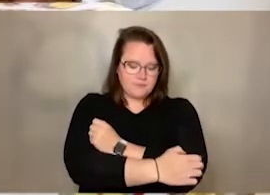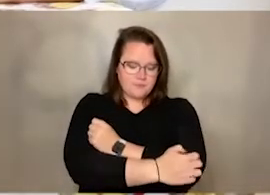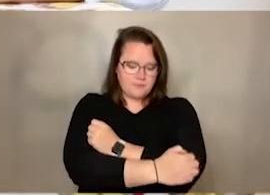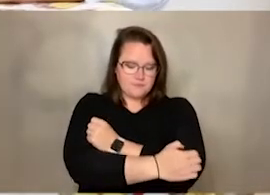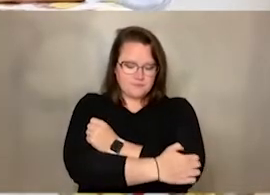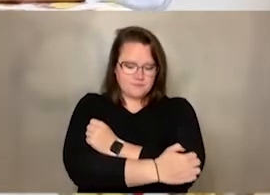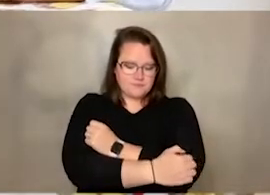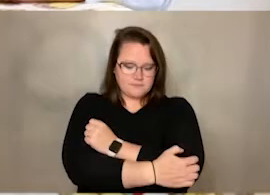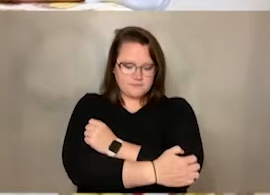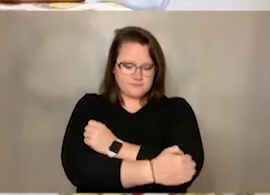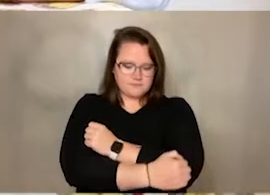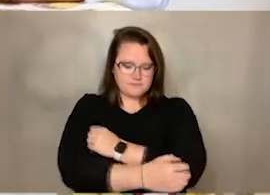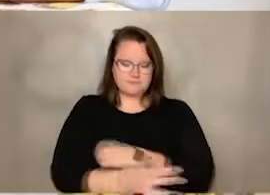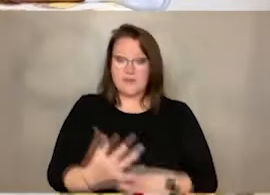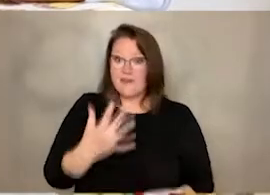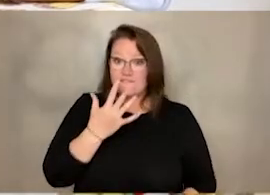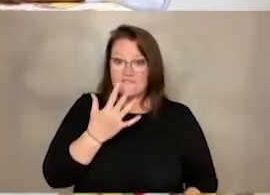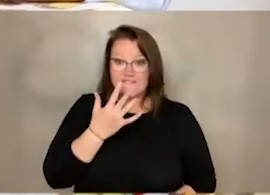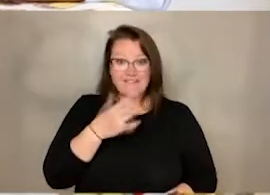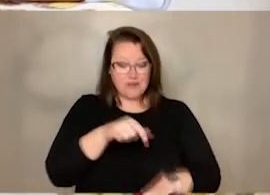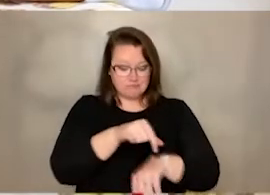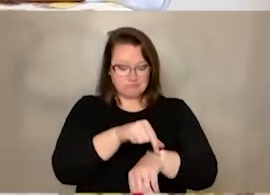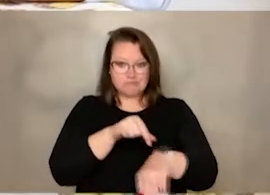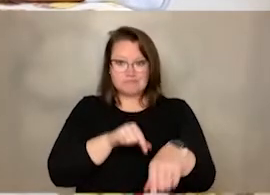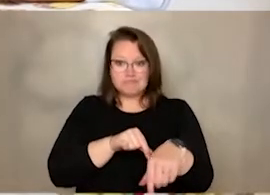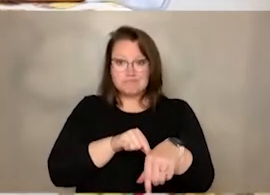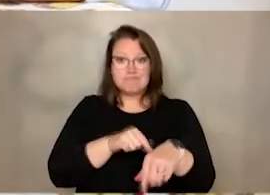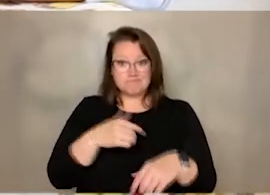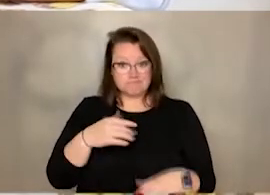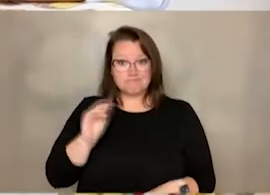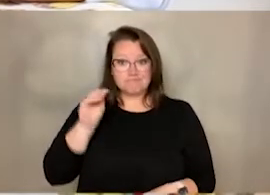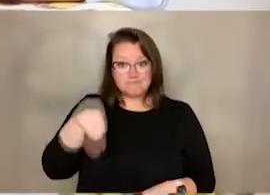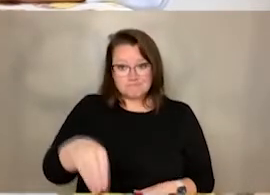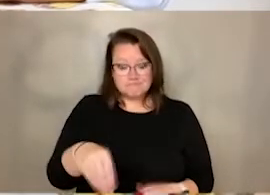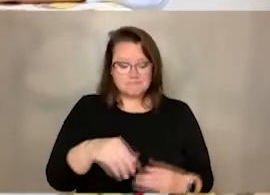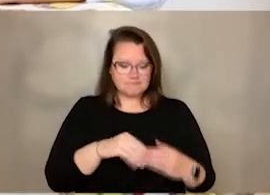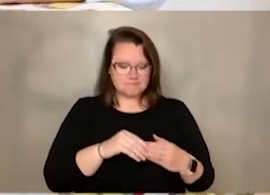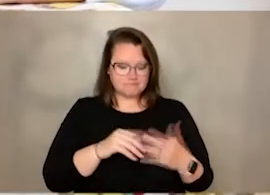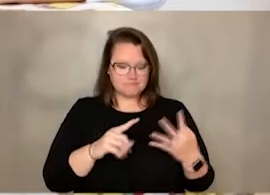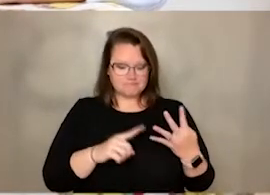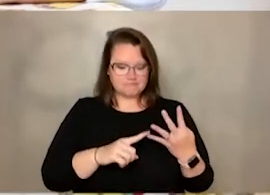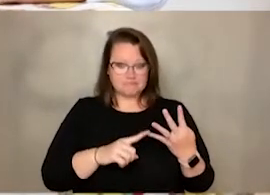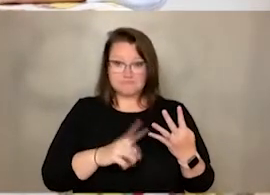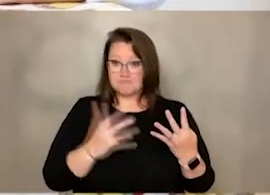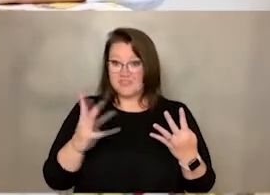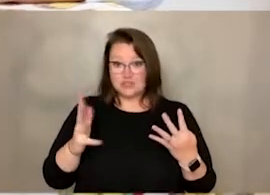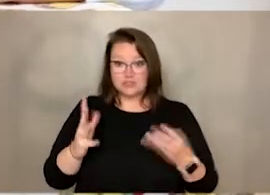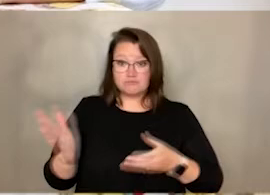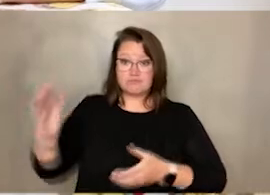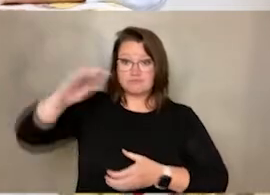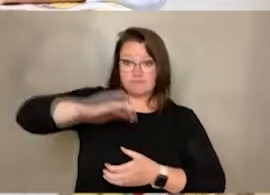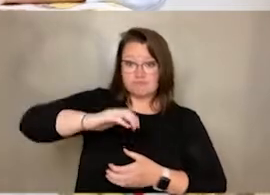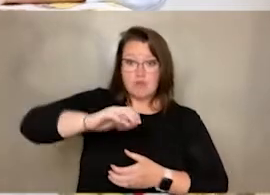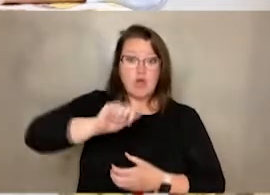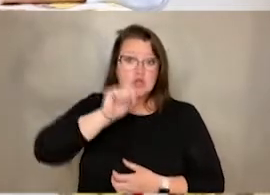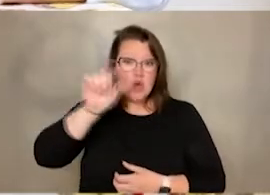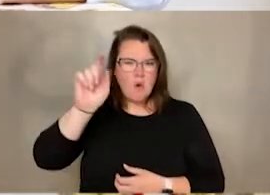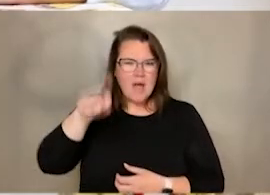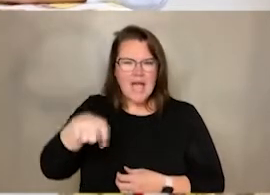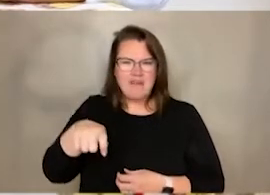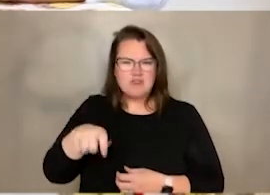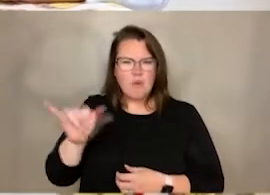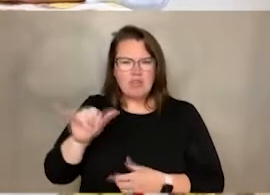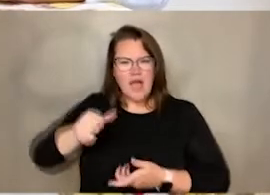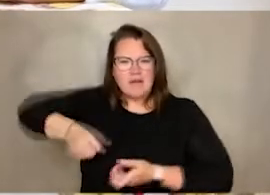And then I put one of my favorite bracelets and you just put it together and you don't have to necessarily